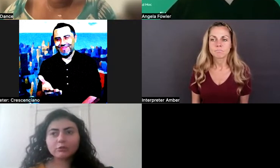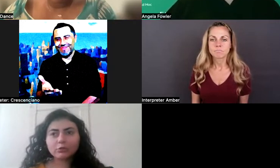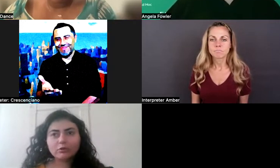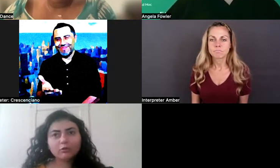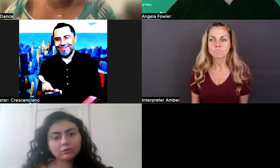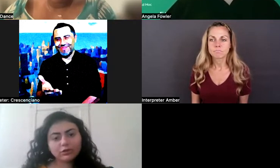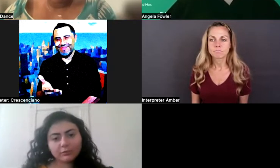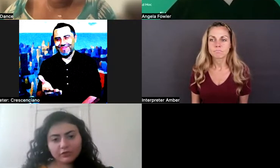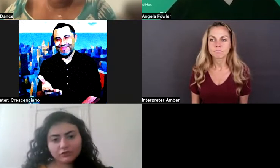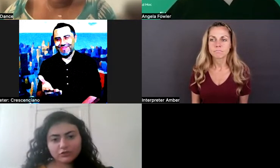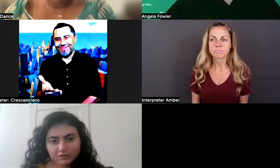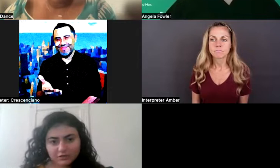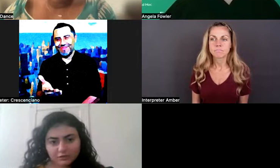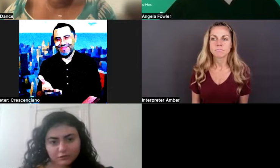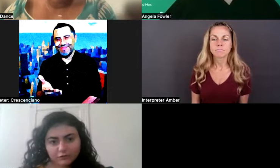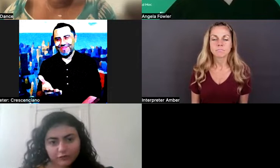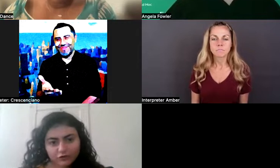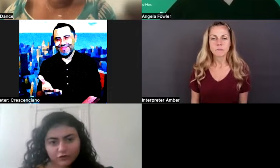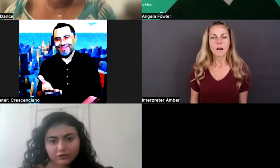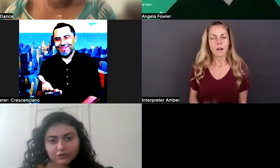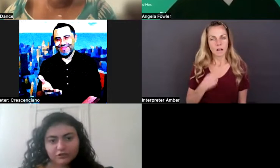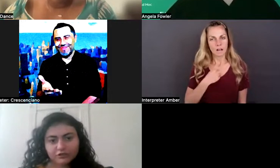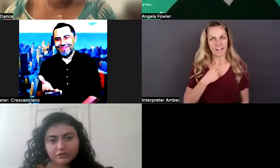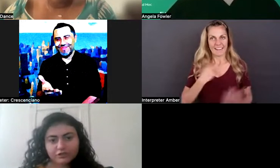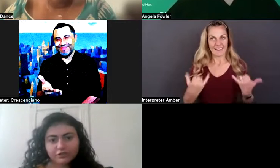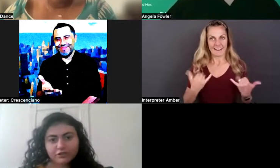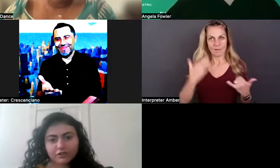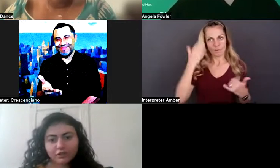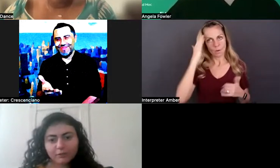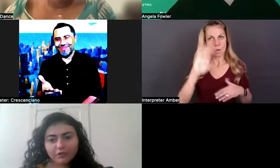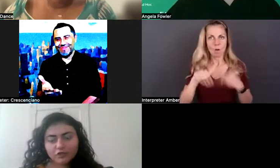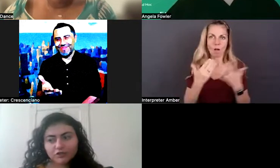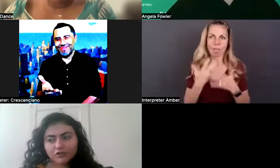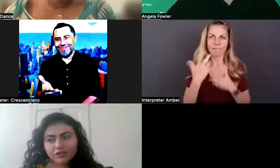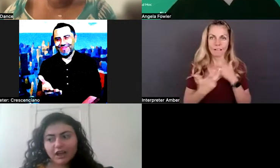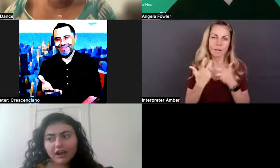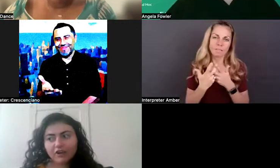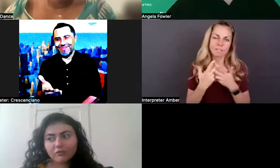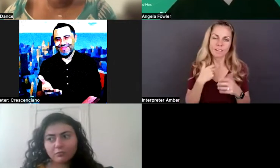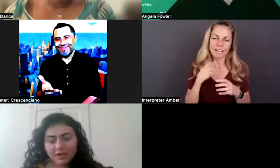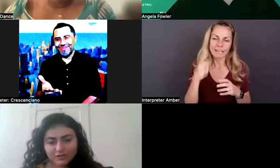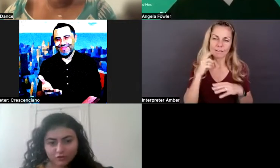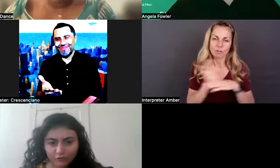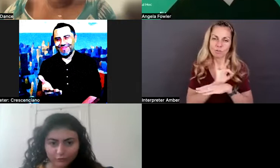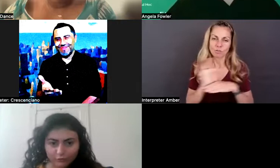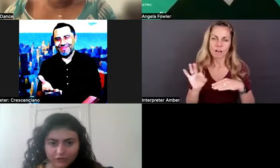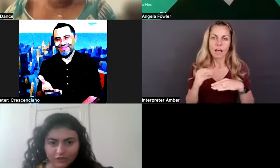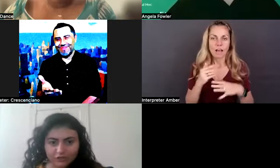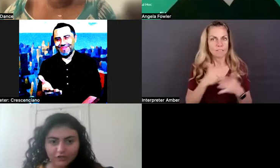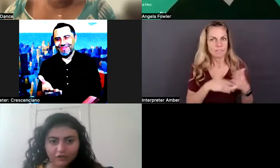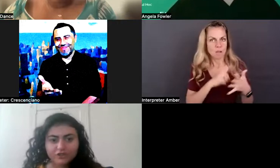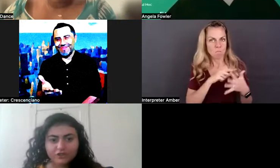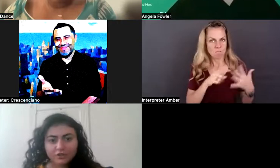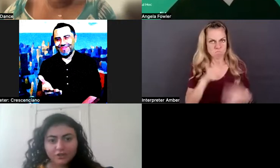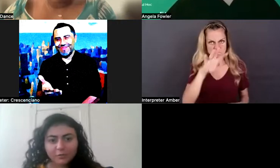I now know all the accommodations I need to function and there's accommodations that are must for me.